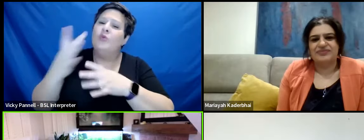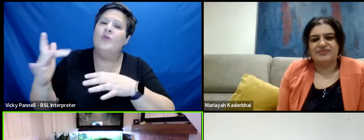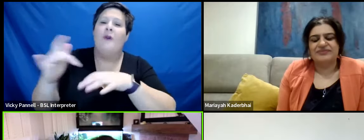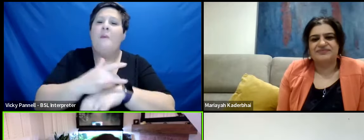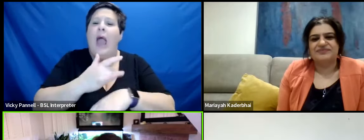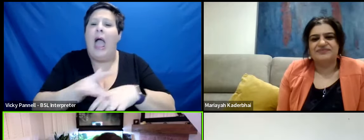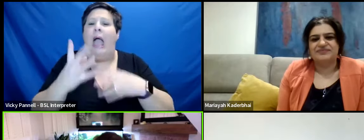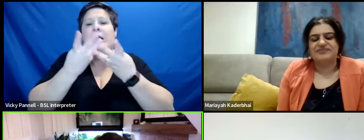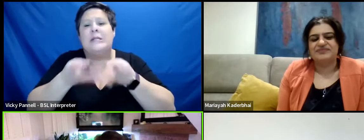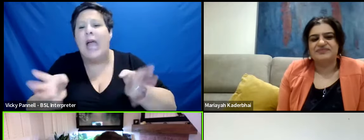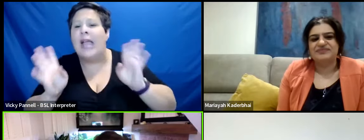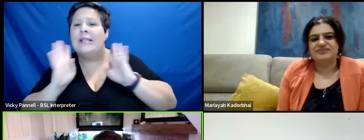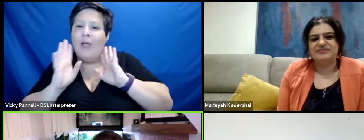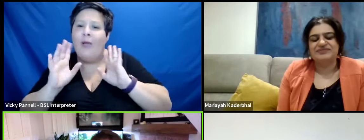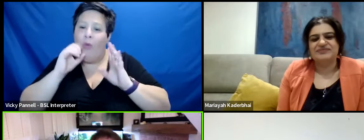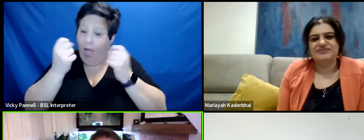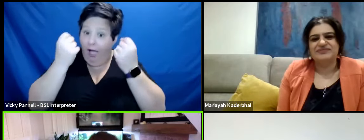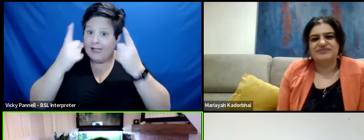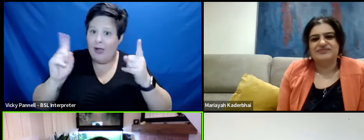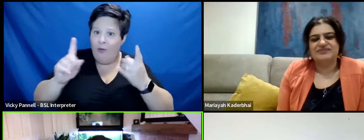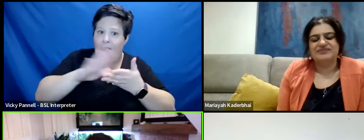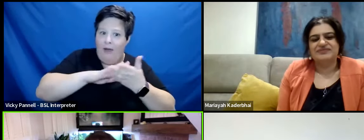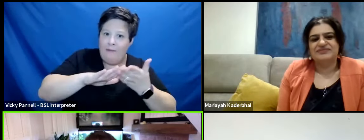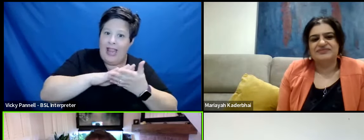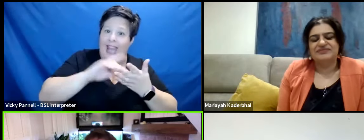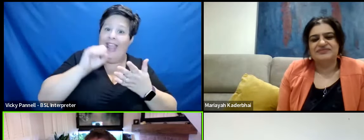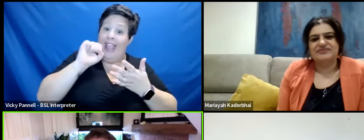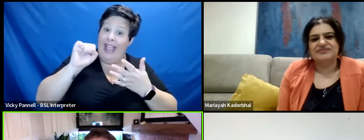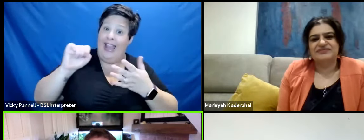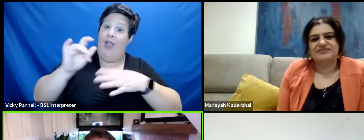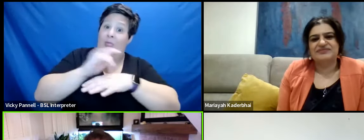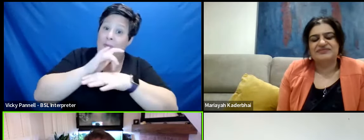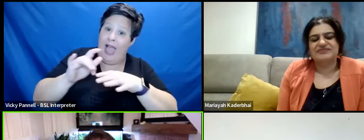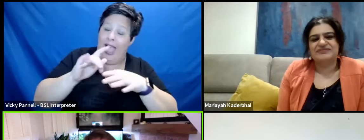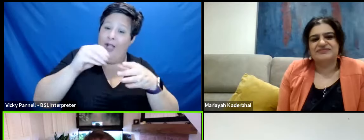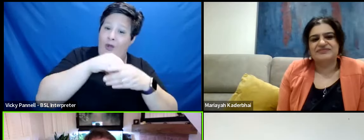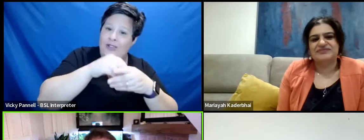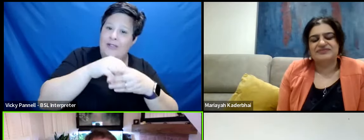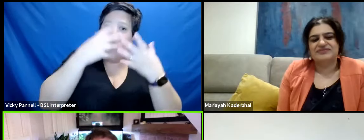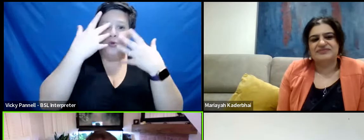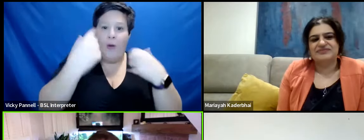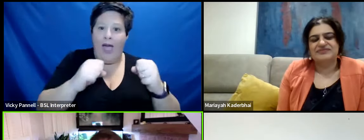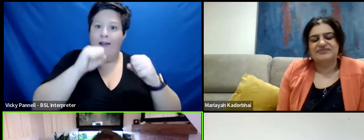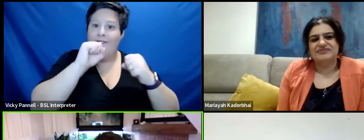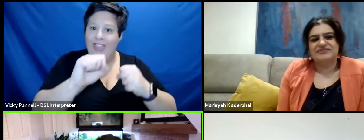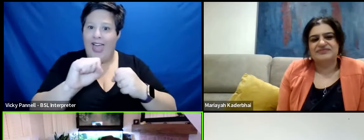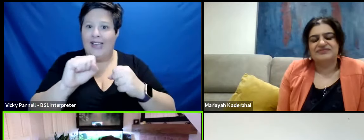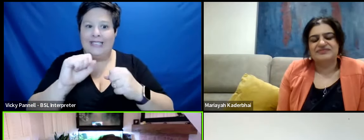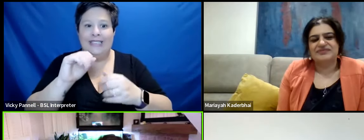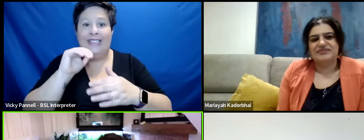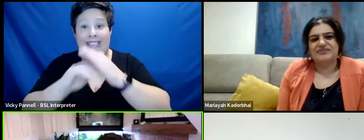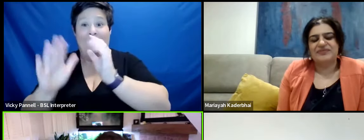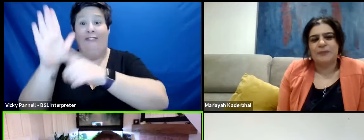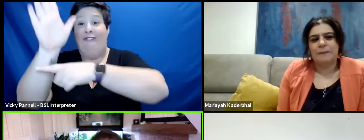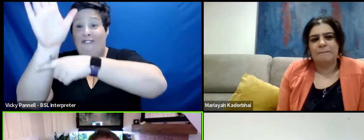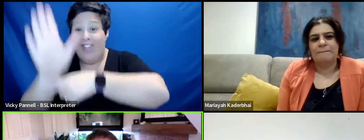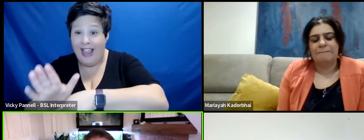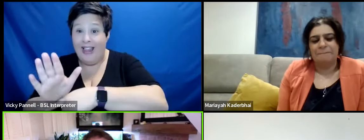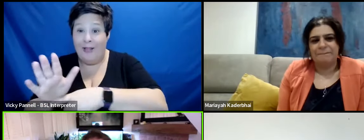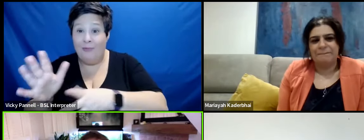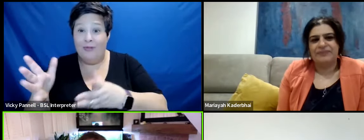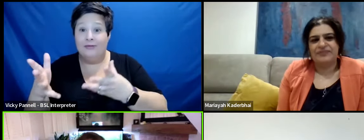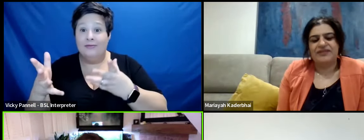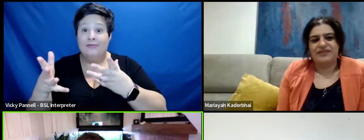he's done Shakespeare and he'll understand what I'm saying in that play context but to have that context as well in a film with that,